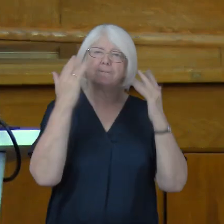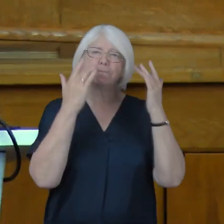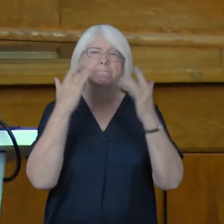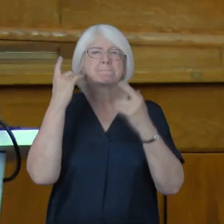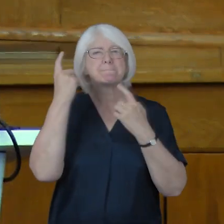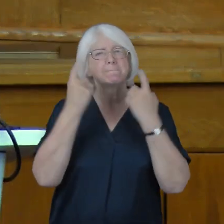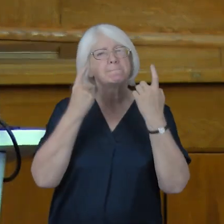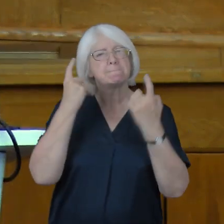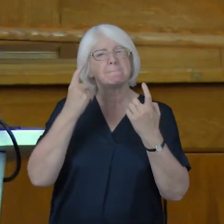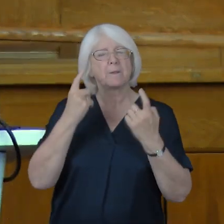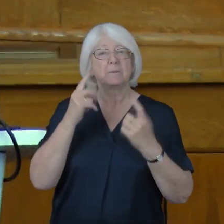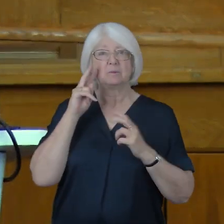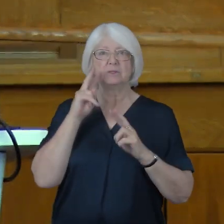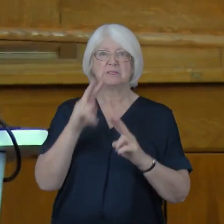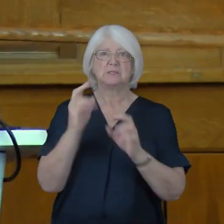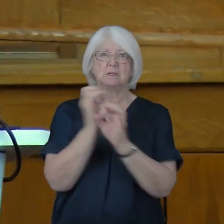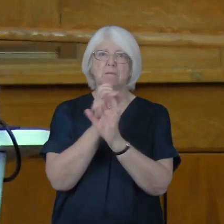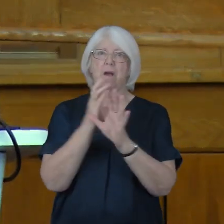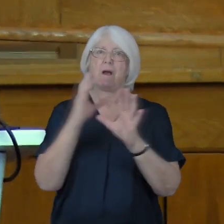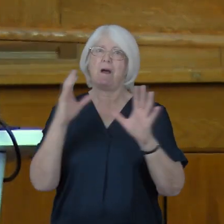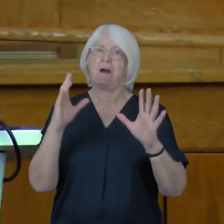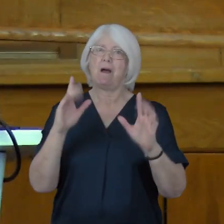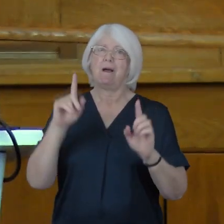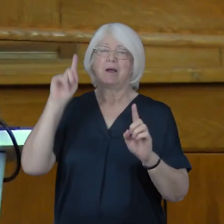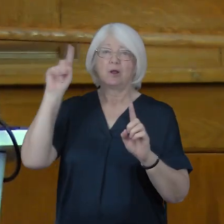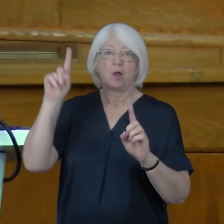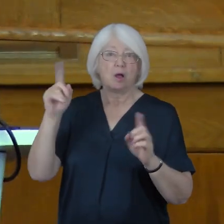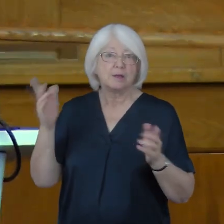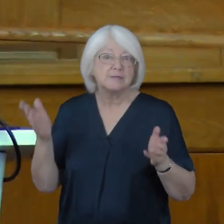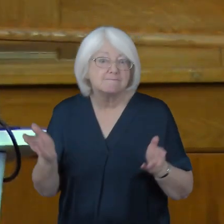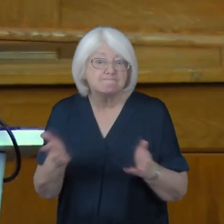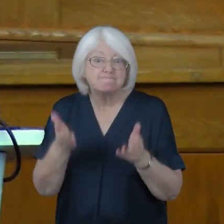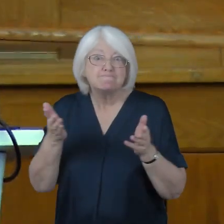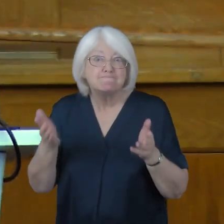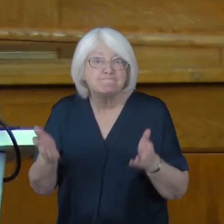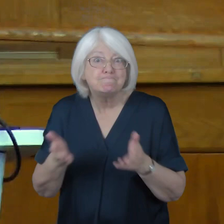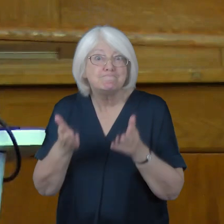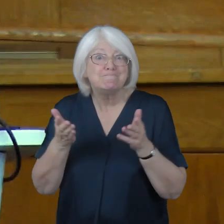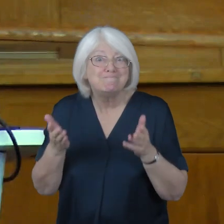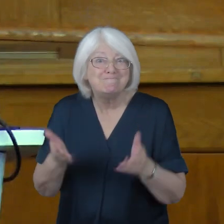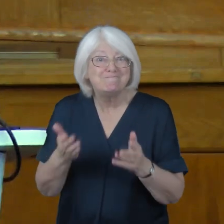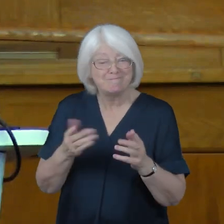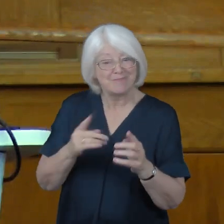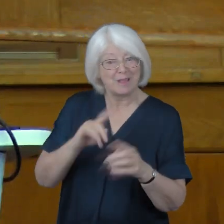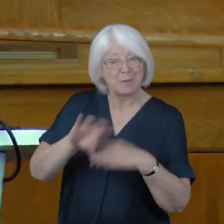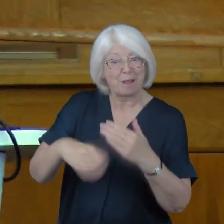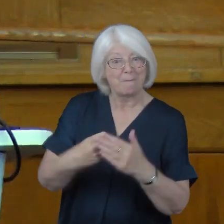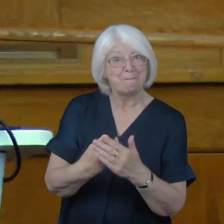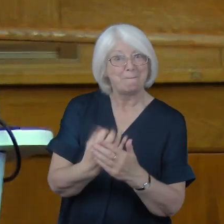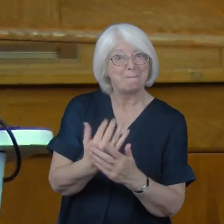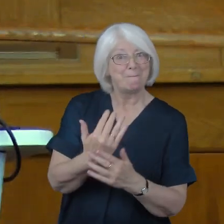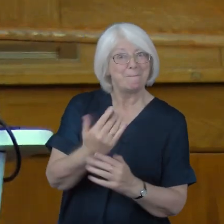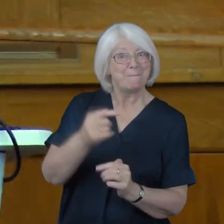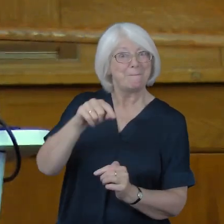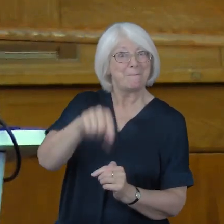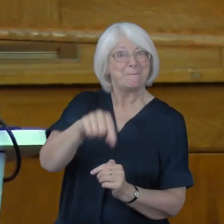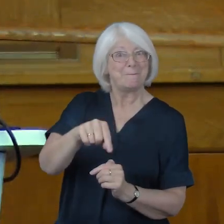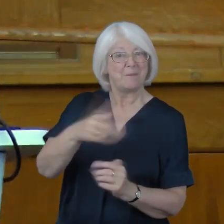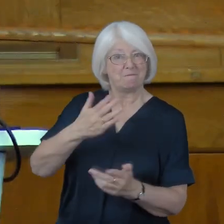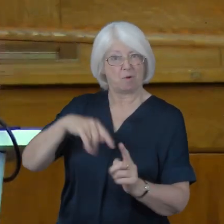that God is causing, is caressing, is loving into emerging from these times.